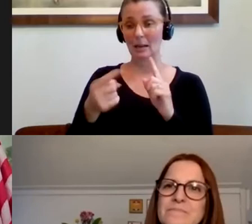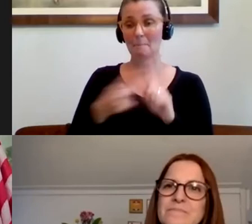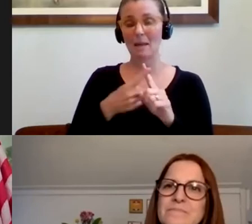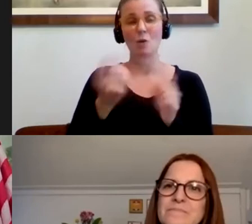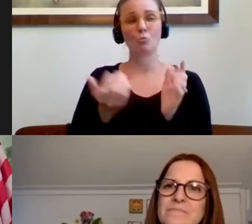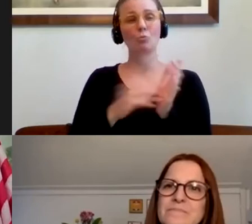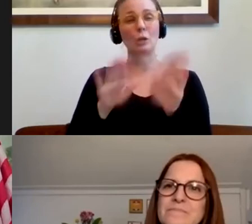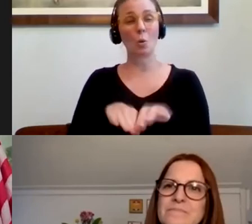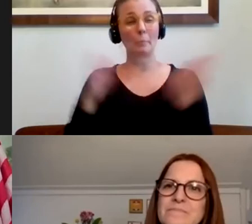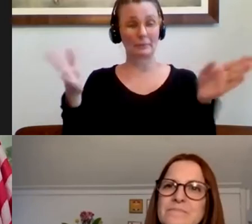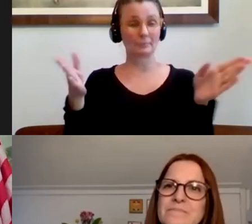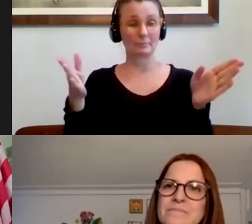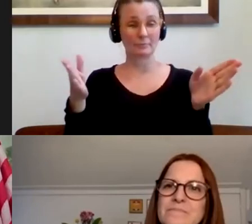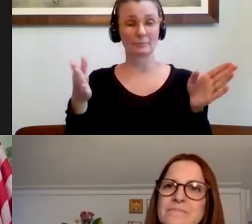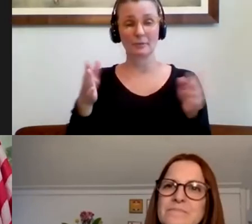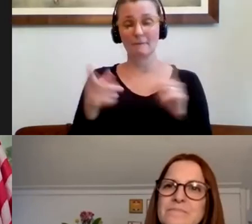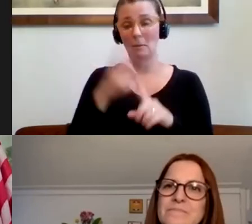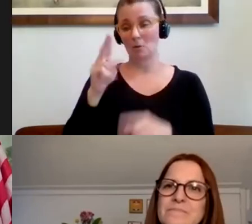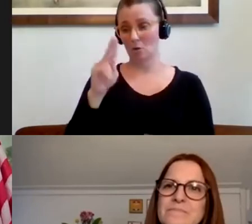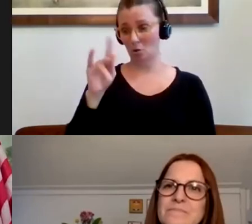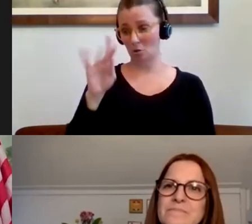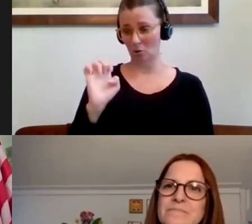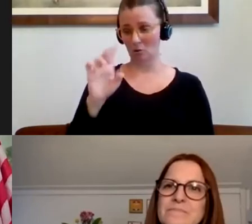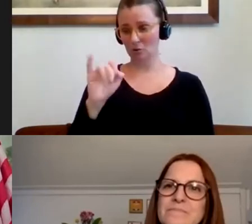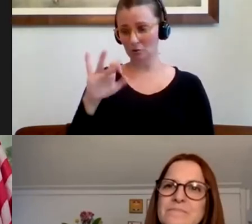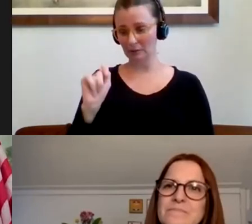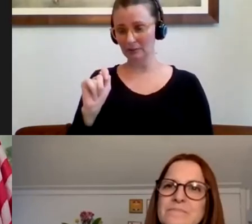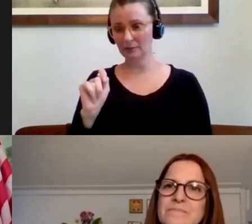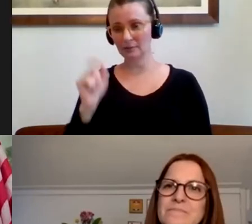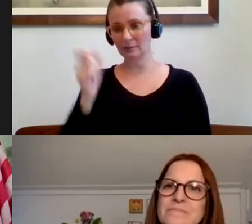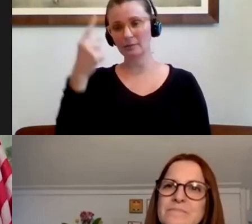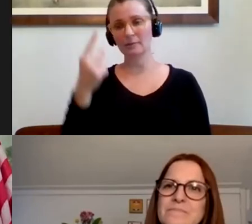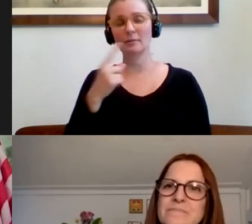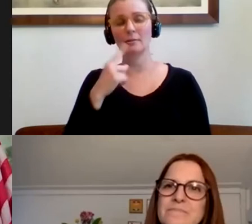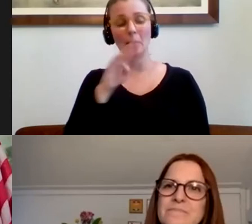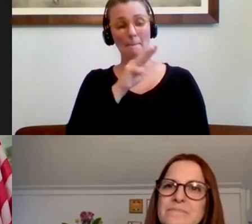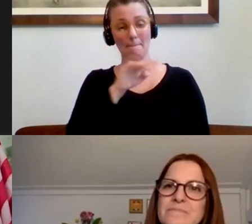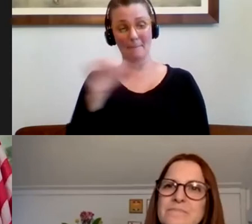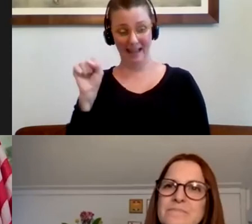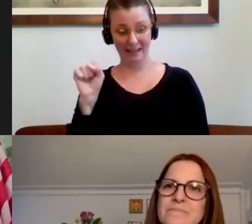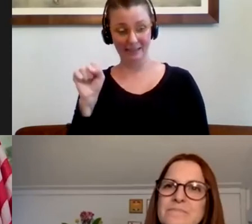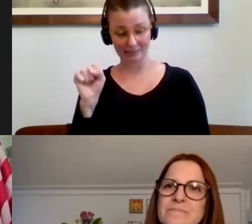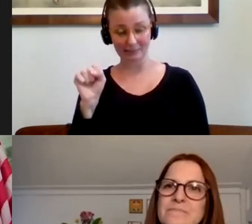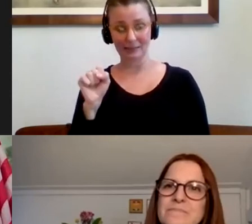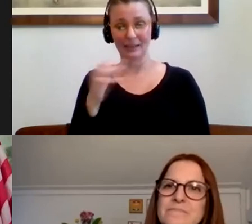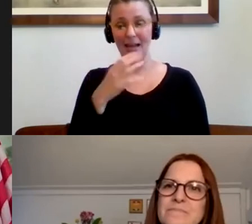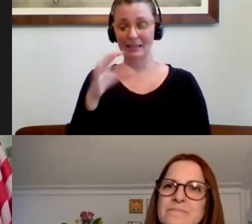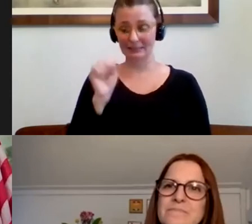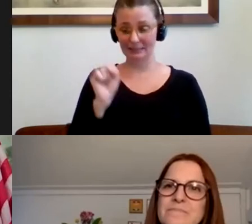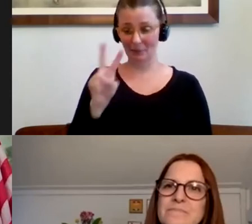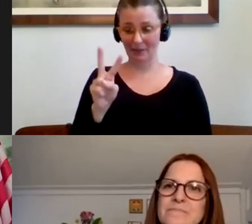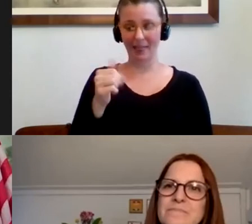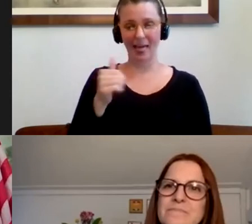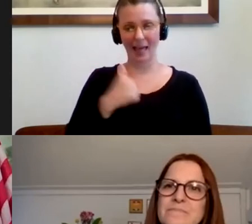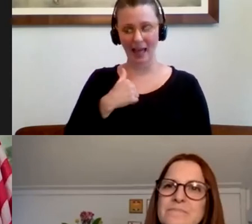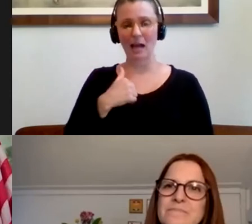And I'm going to read it off. Nicole asks, as the state of Massachusetts and the city of Somerville begin to have a phased approach to get back to normal